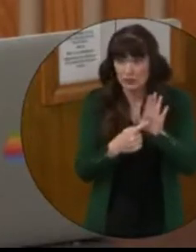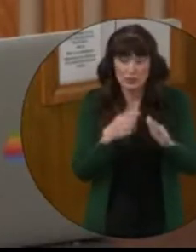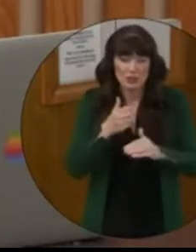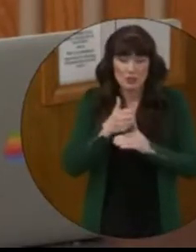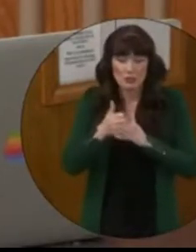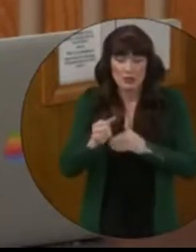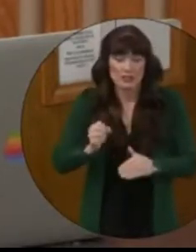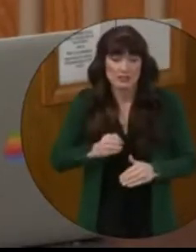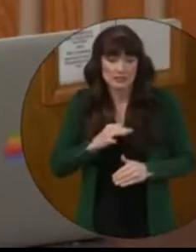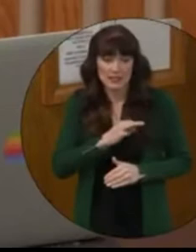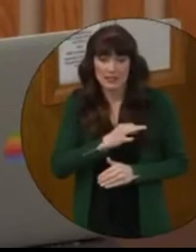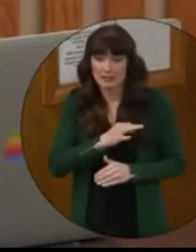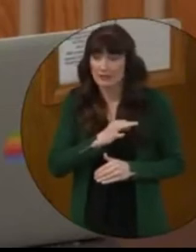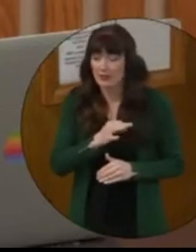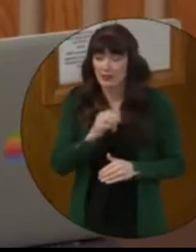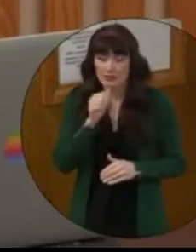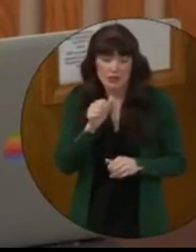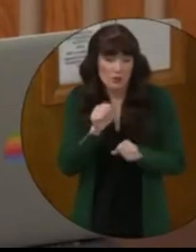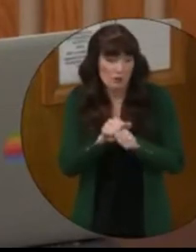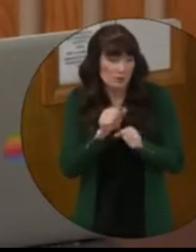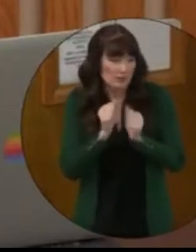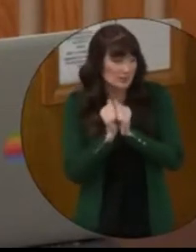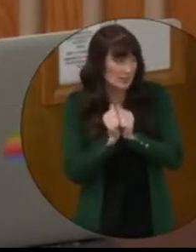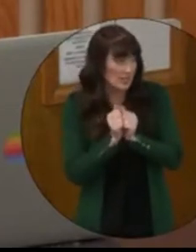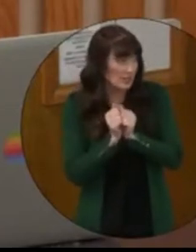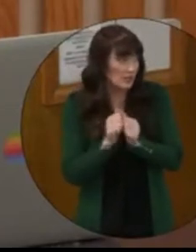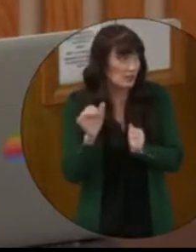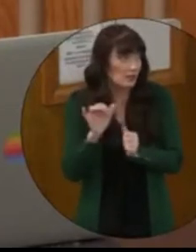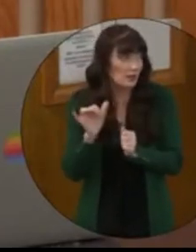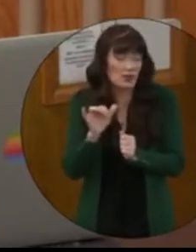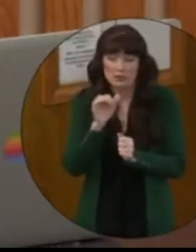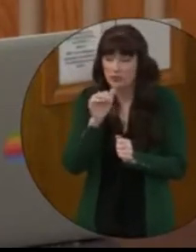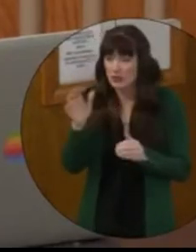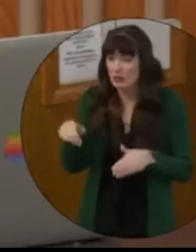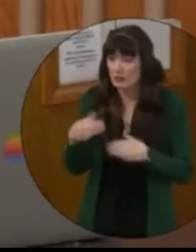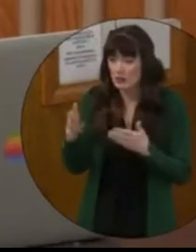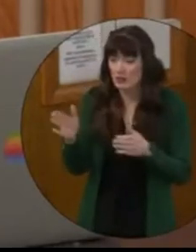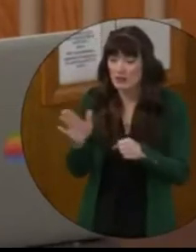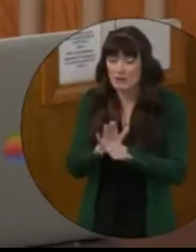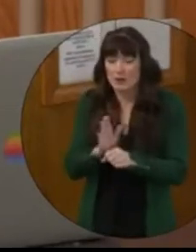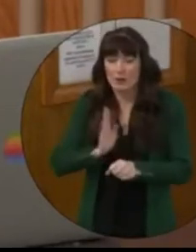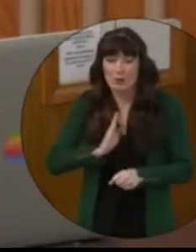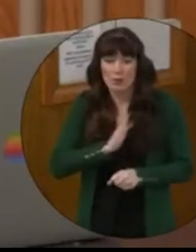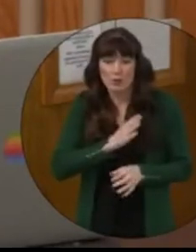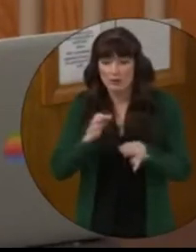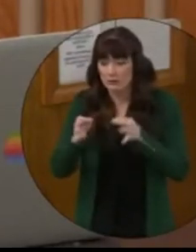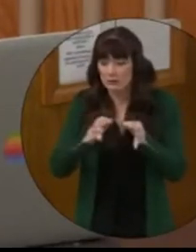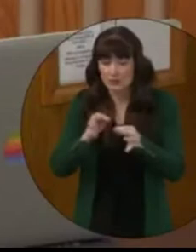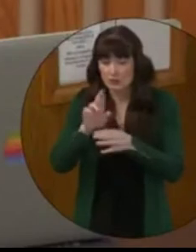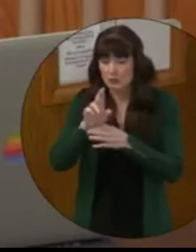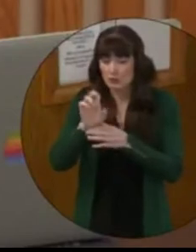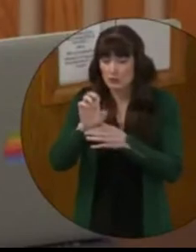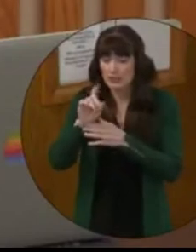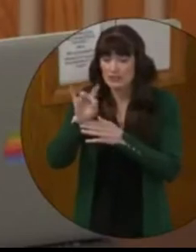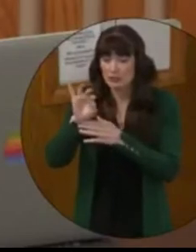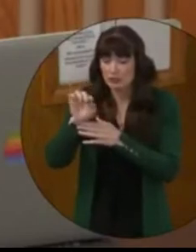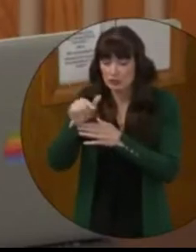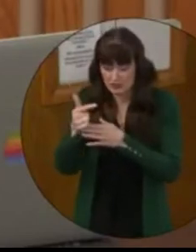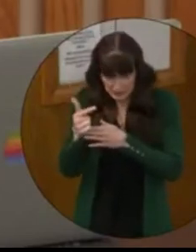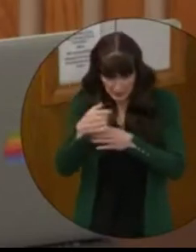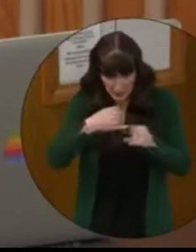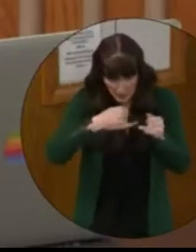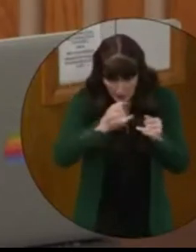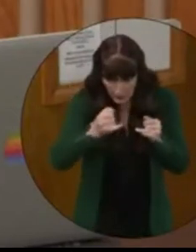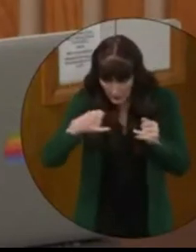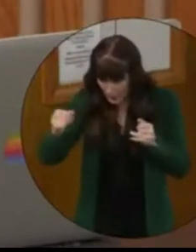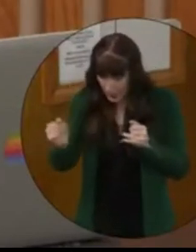perceived lack of coordination, but you also failed to bring an item to the full board to explain how redistricting would occur so we could be